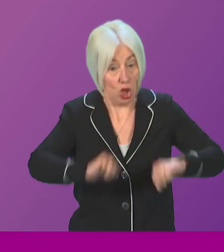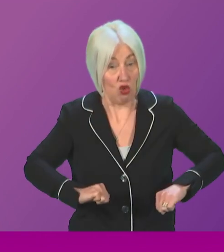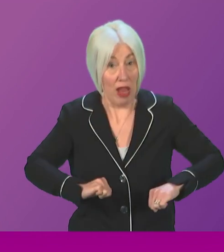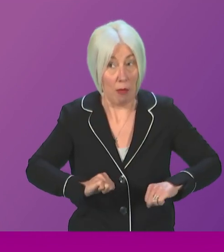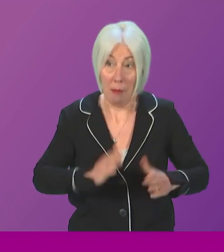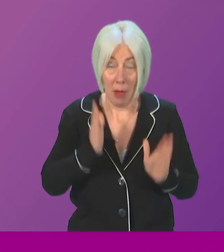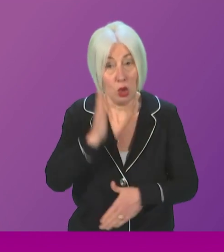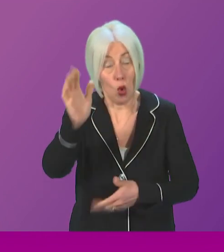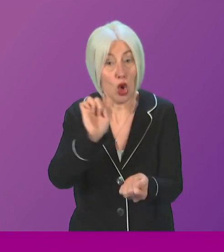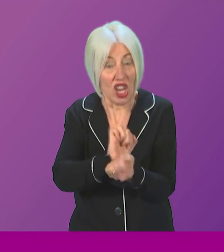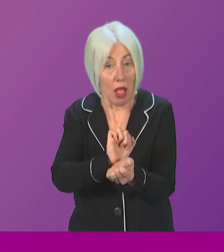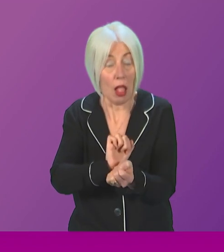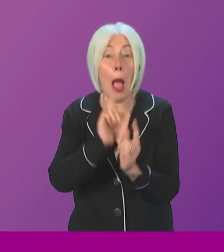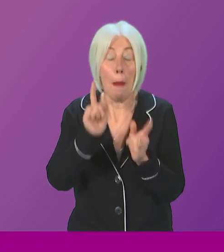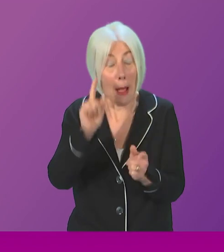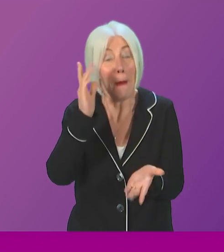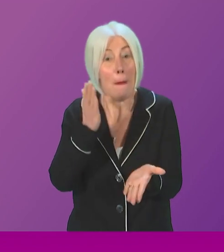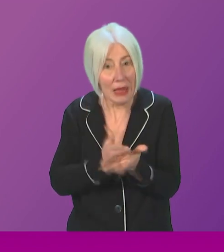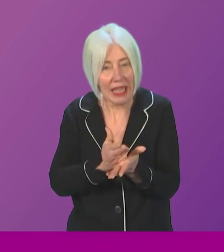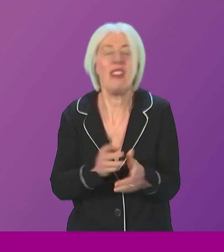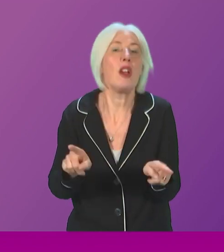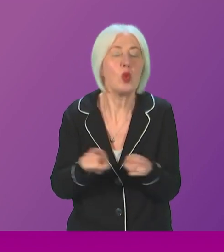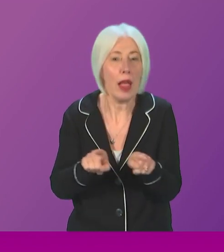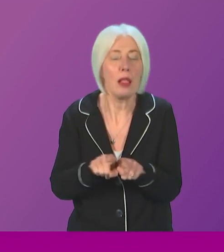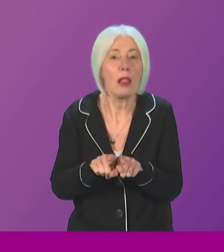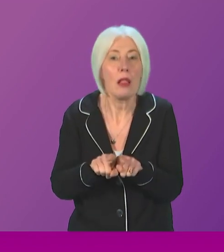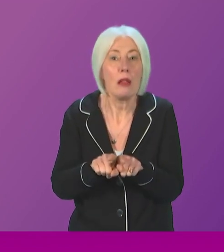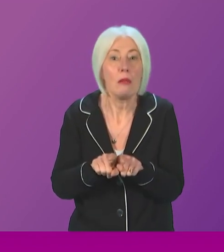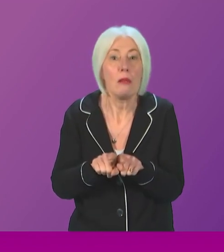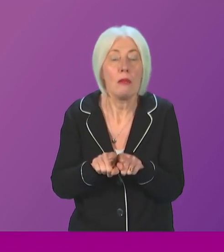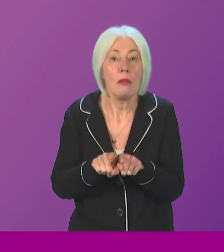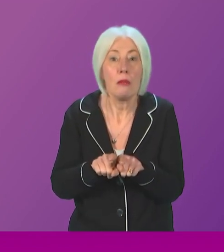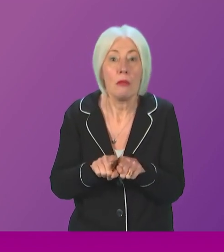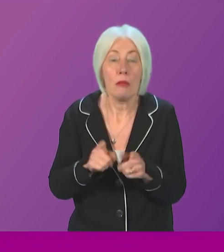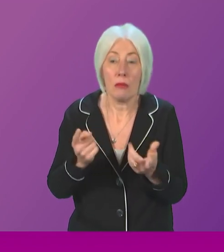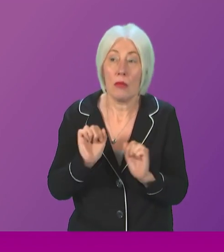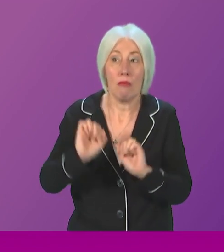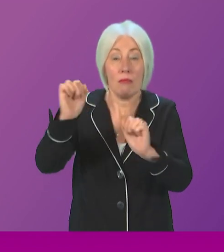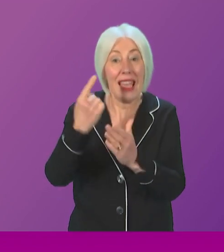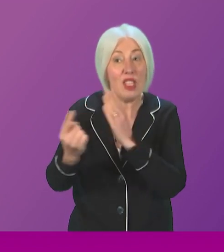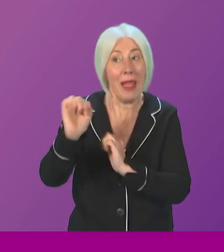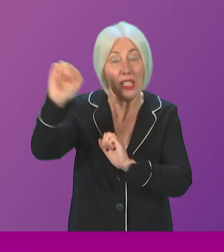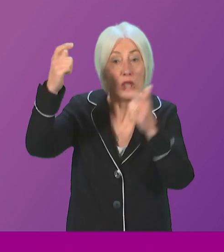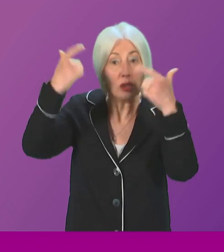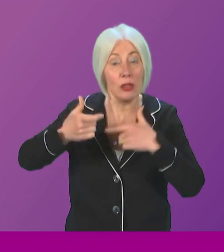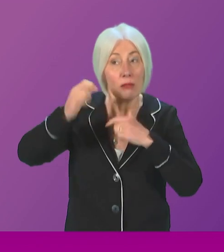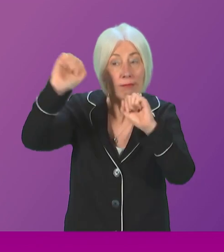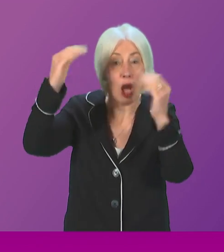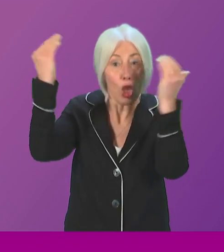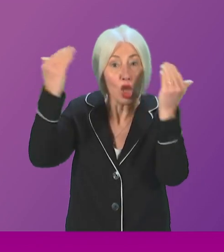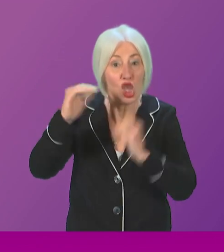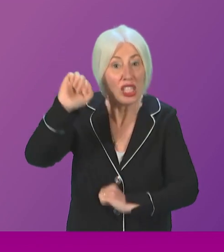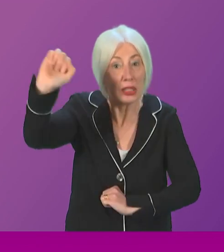I believe that. But of course, I also believe very, very firmly that it is up to the independent judiciary, is up to judges,